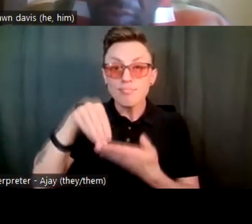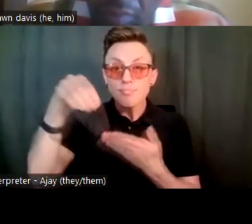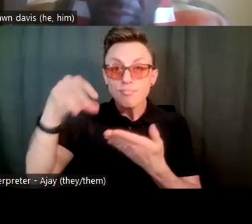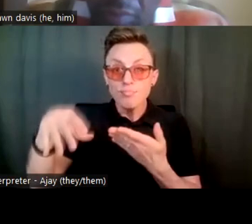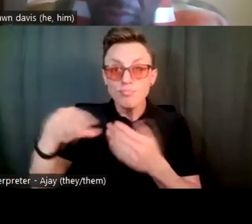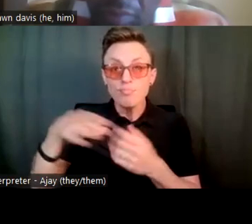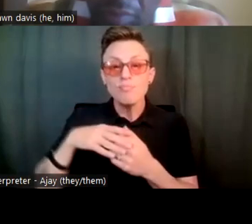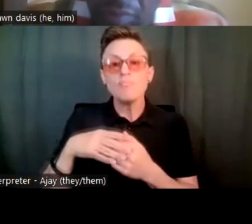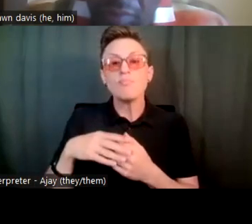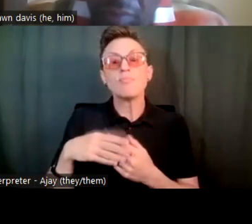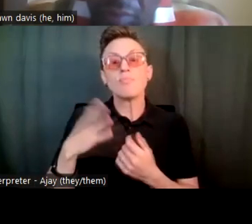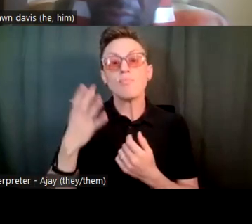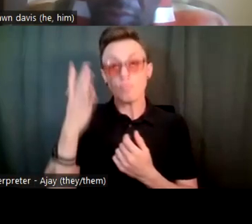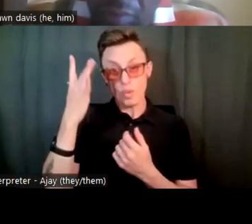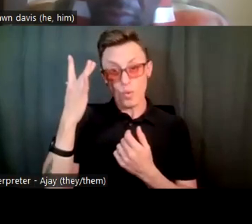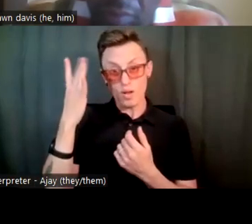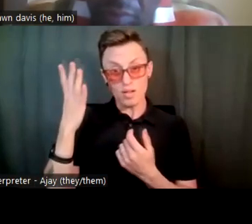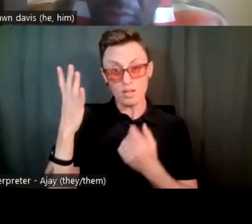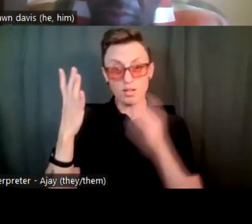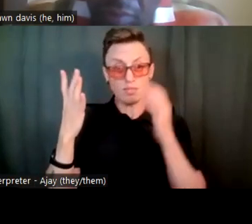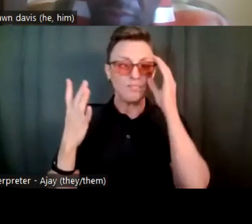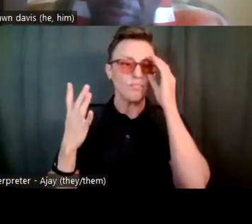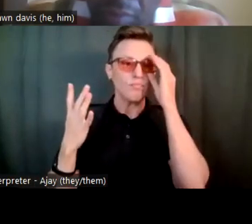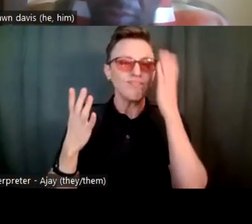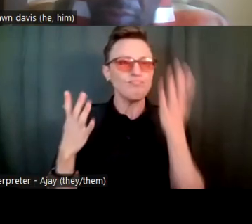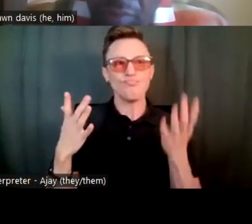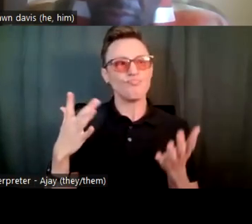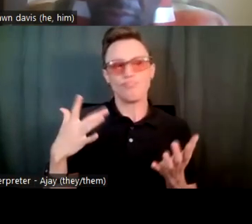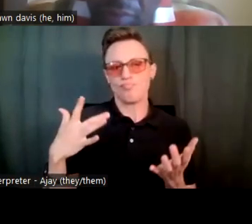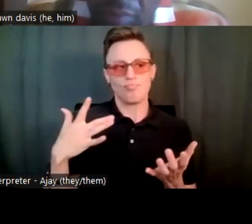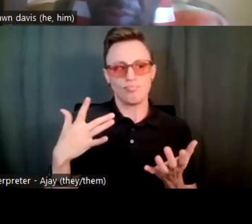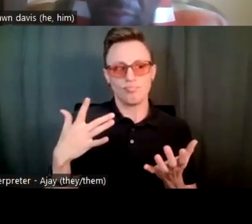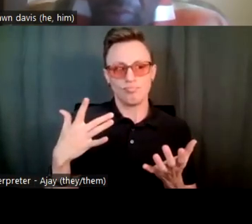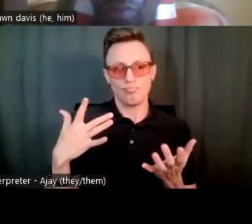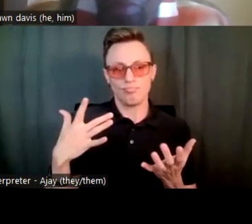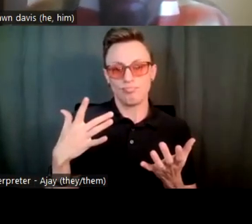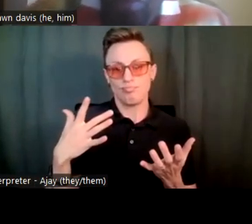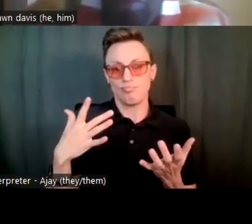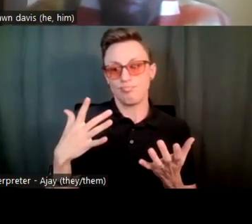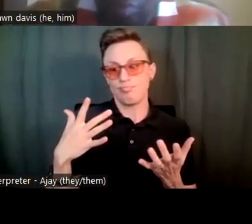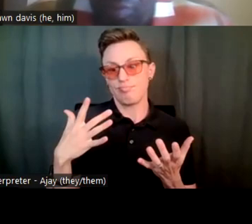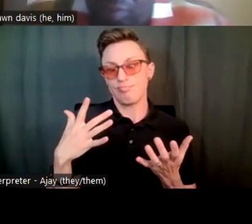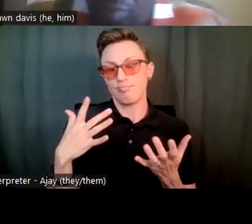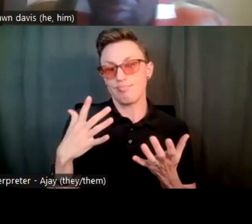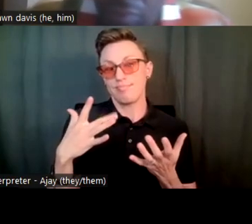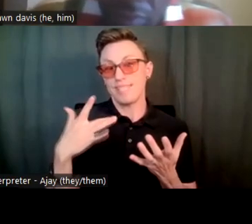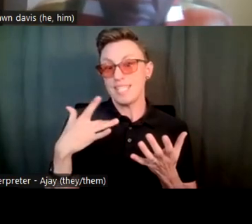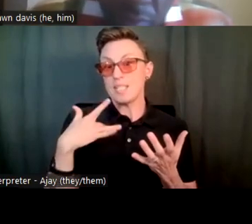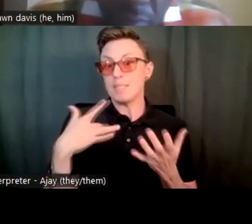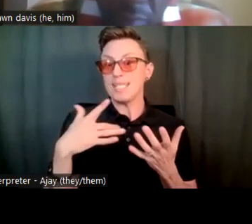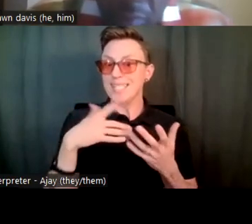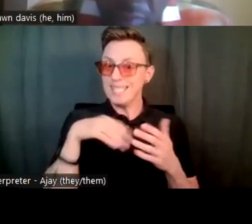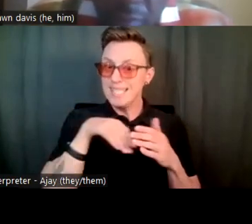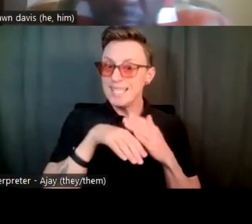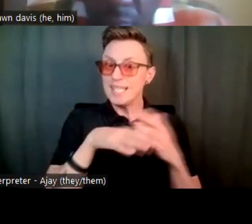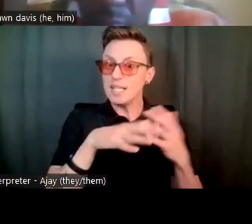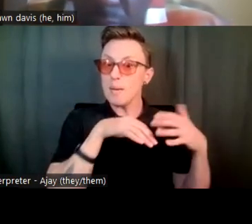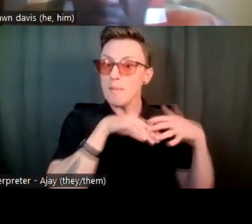have the children in the other classes and mainstream